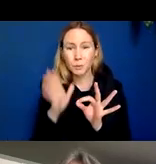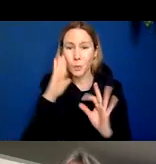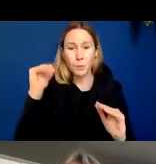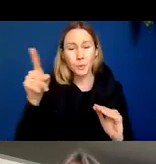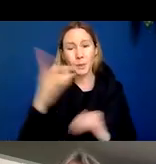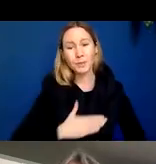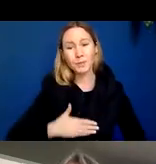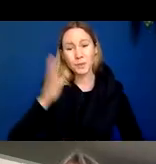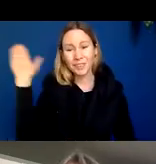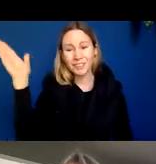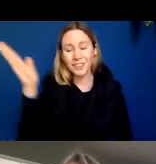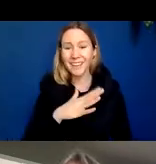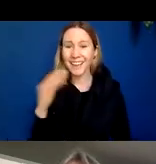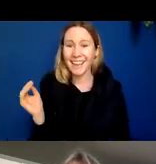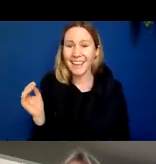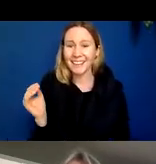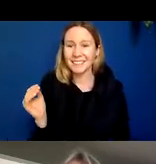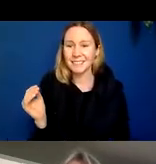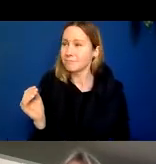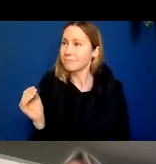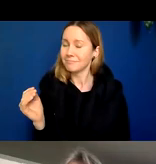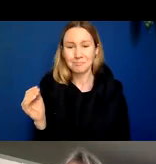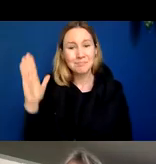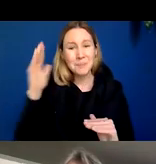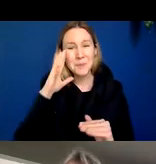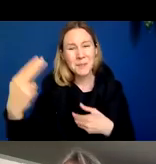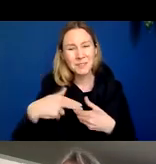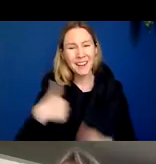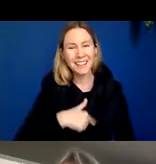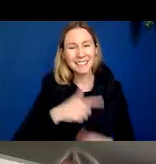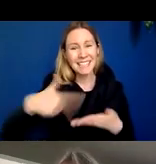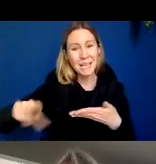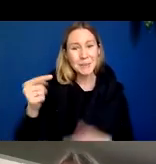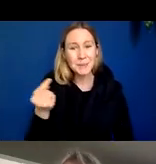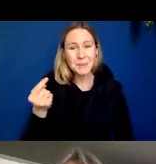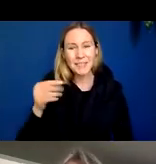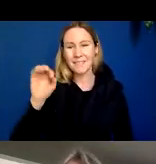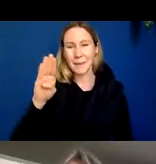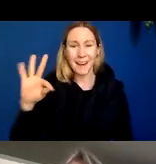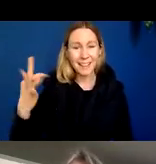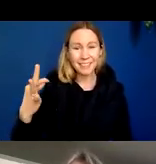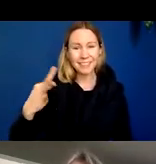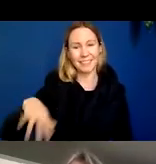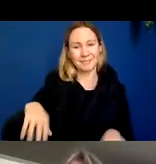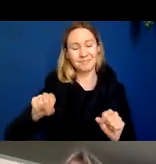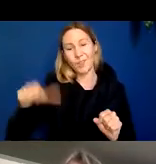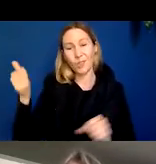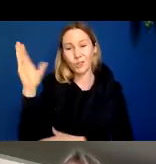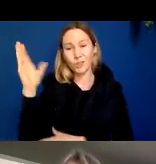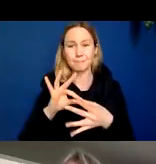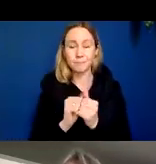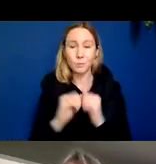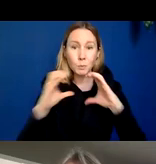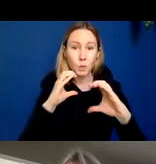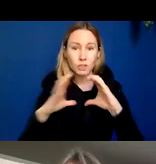and that you'll join us next Tuesday on the 9th we'll have another talk on communication